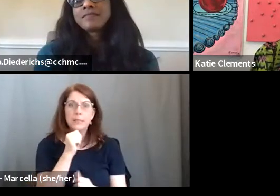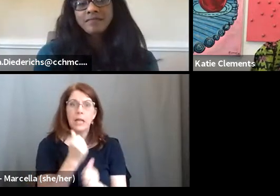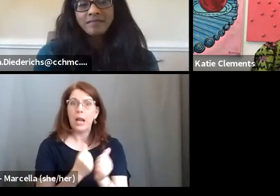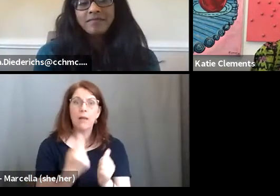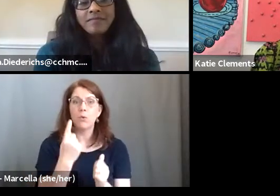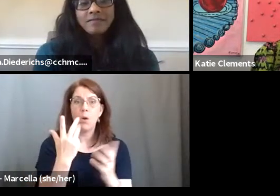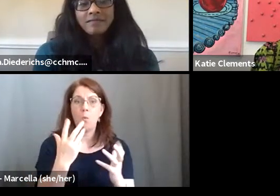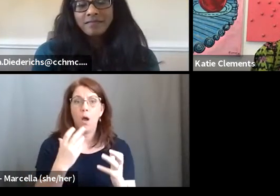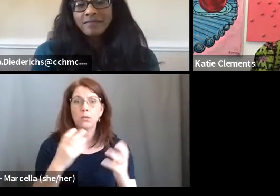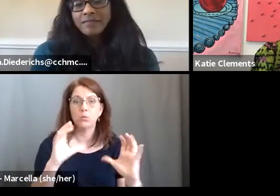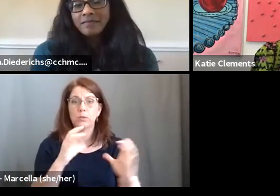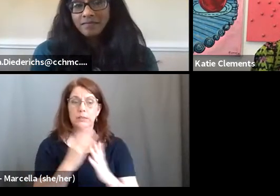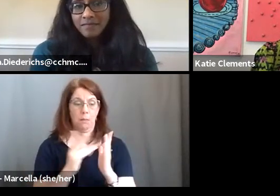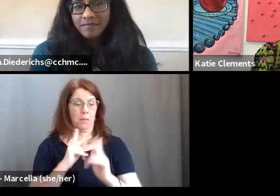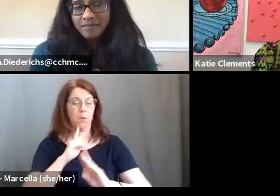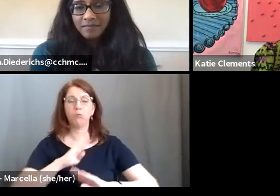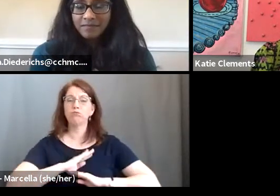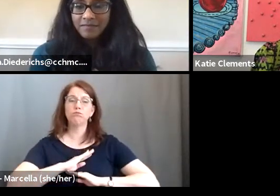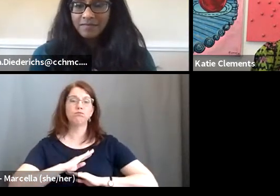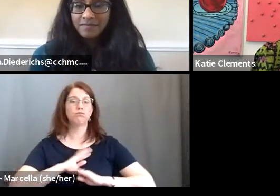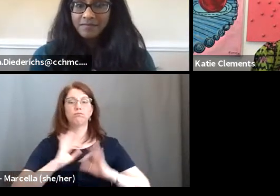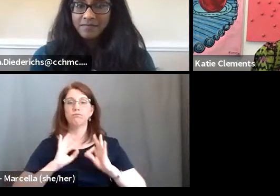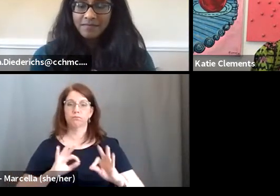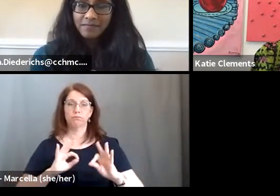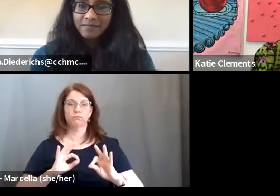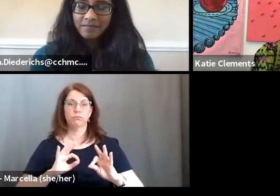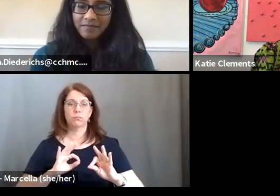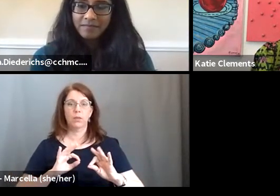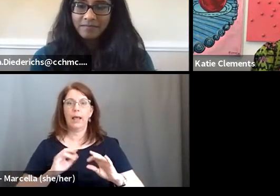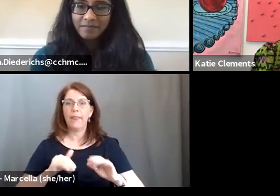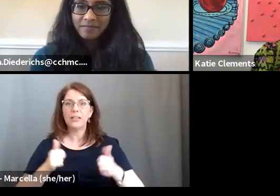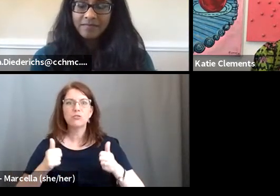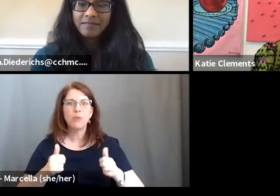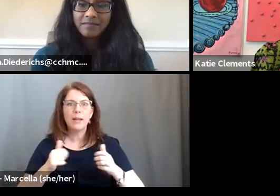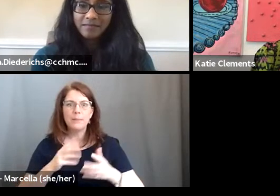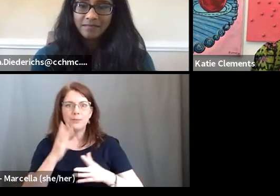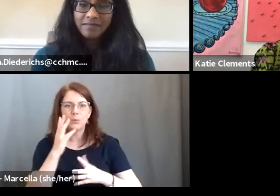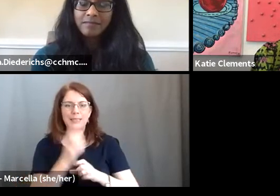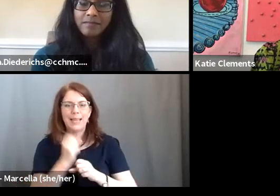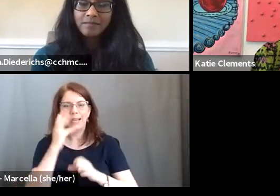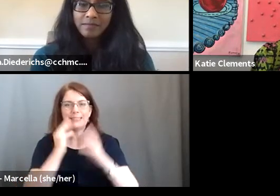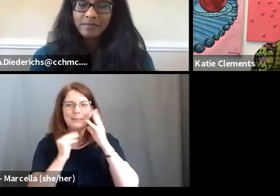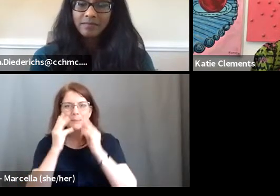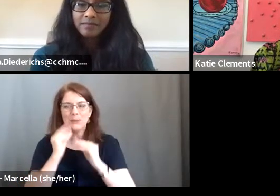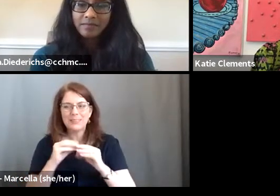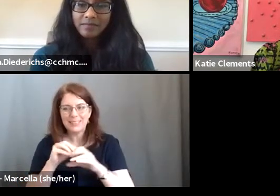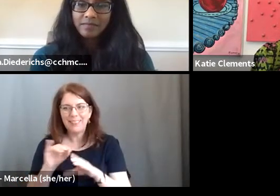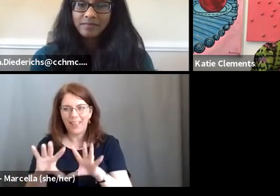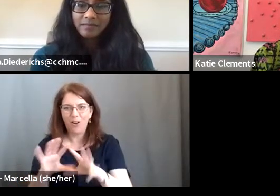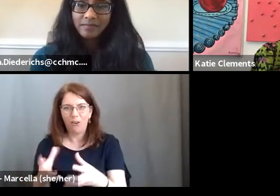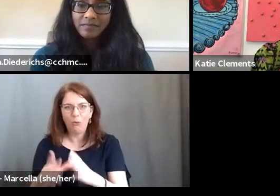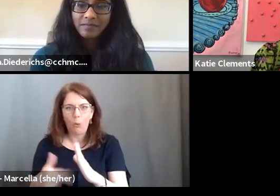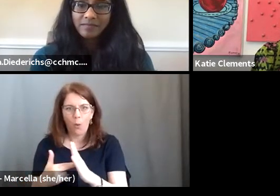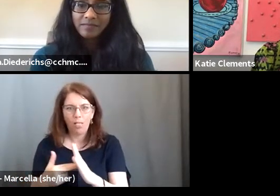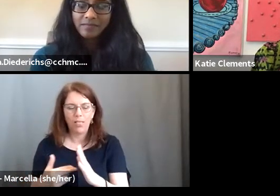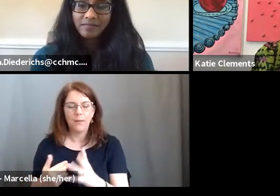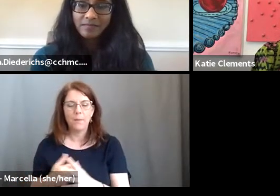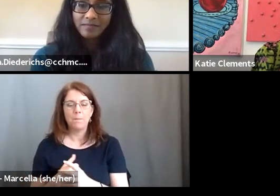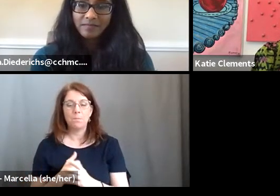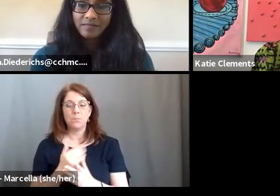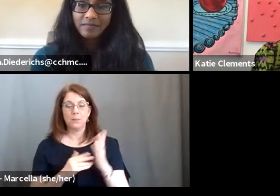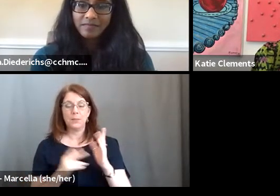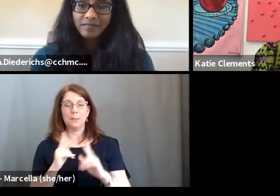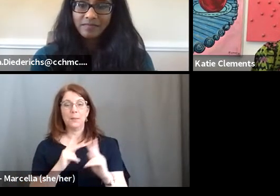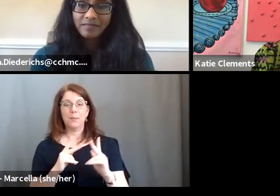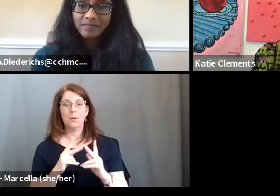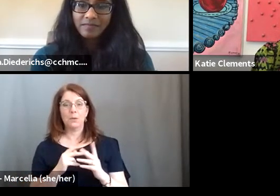are really happy where they are and it's great because we get a very experienced person in the role that they're at. Now for people that maybe